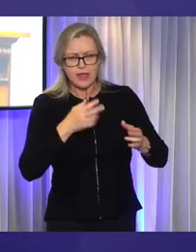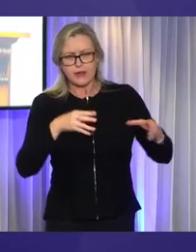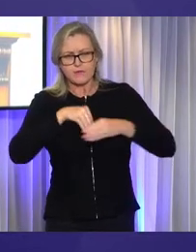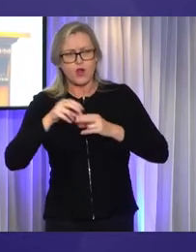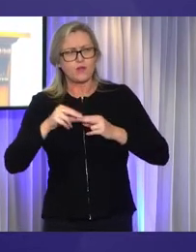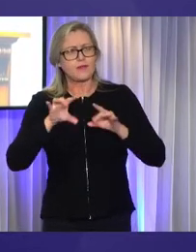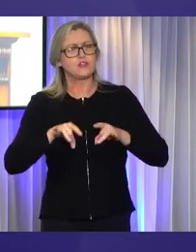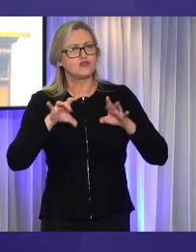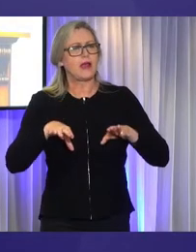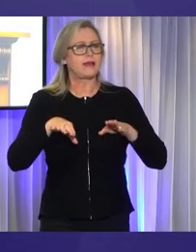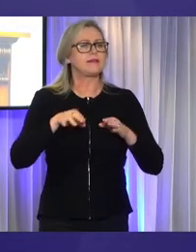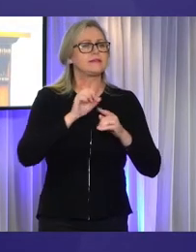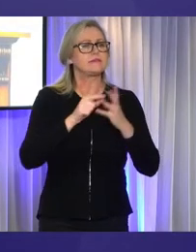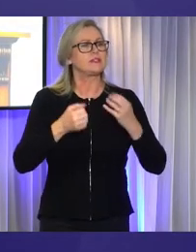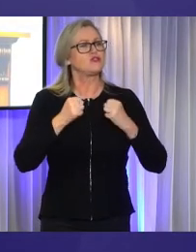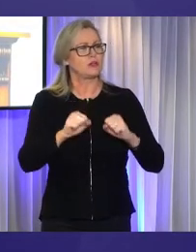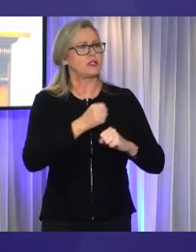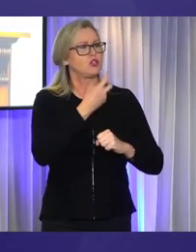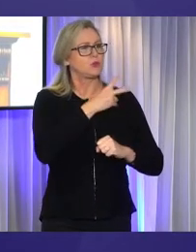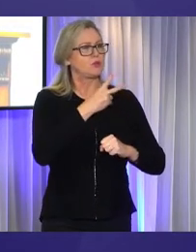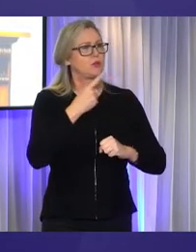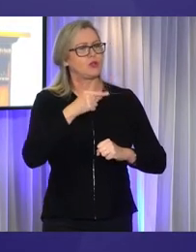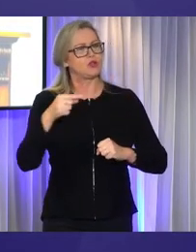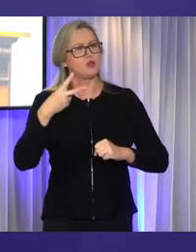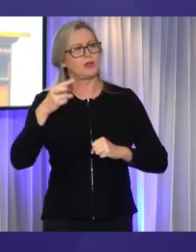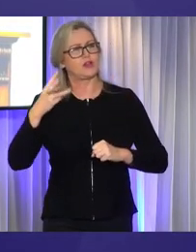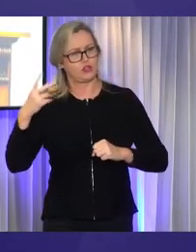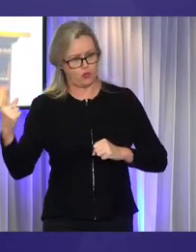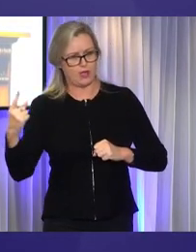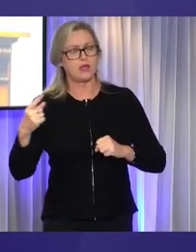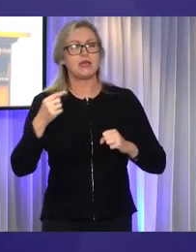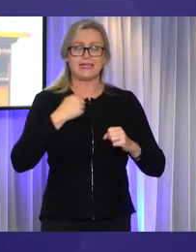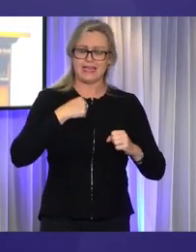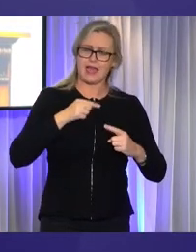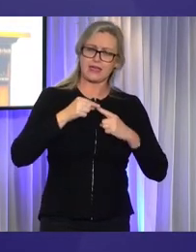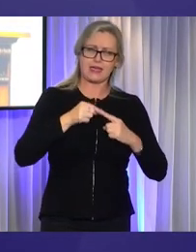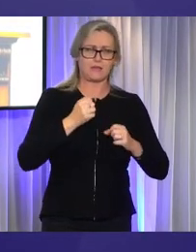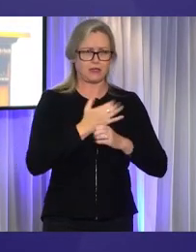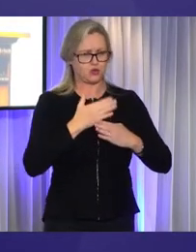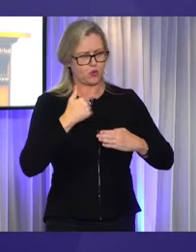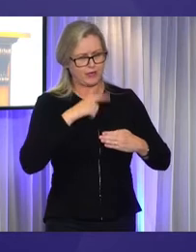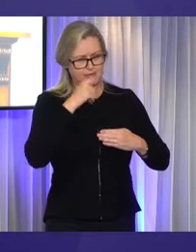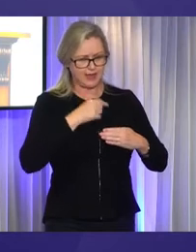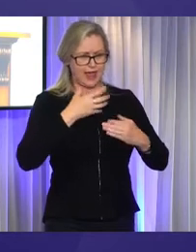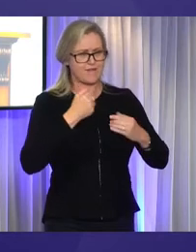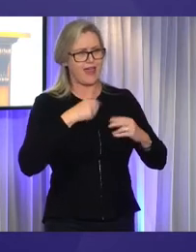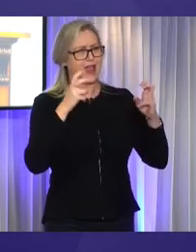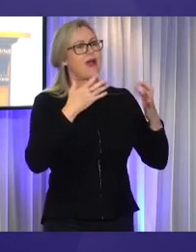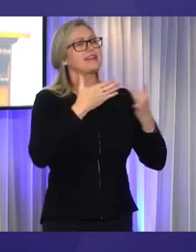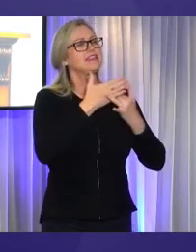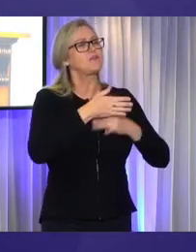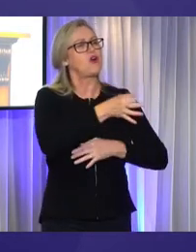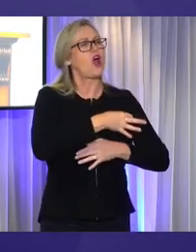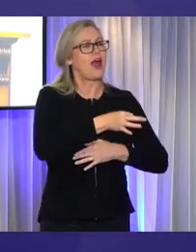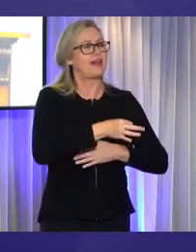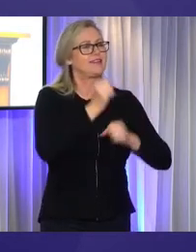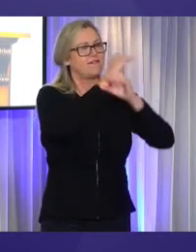2021-31 is key to achieving our accessible island vision. Access to reasonable and